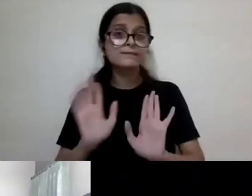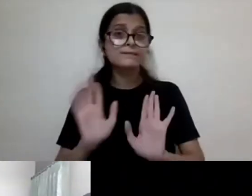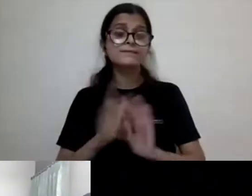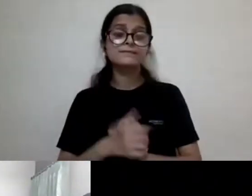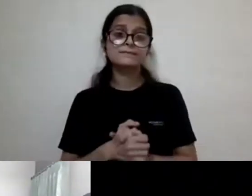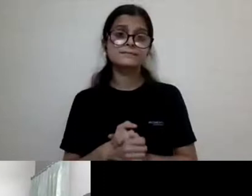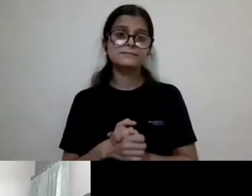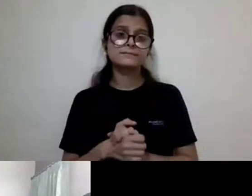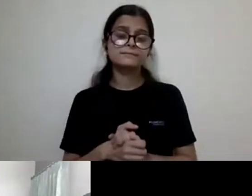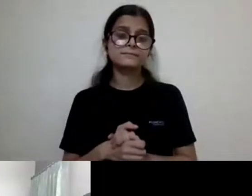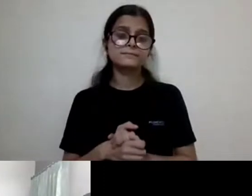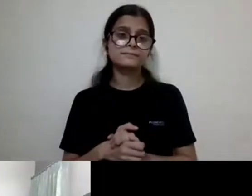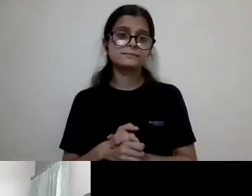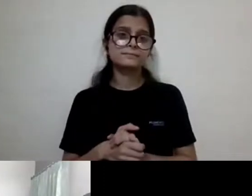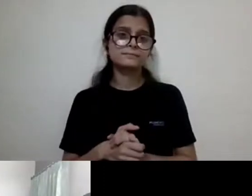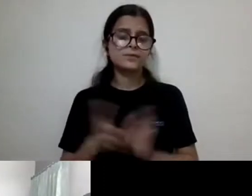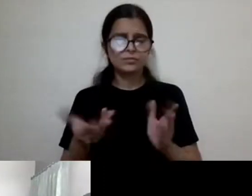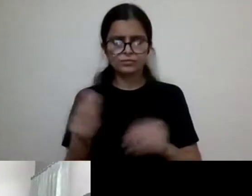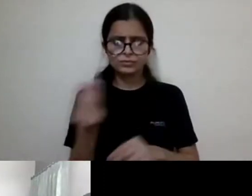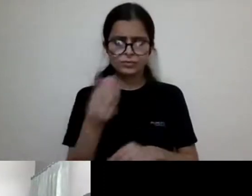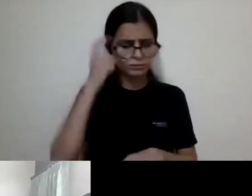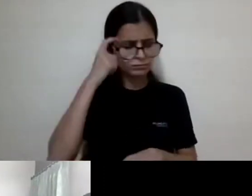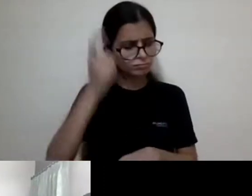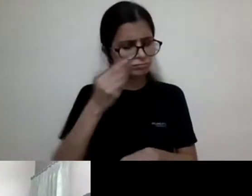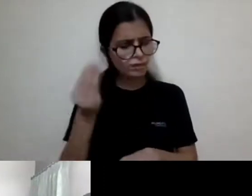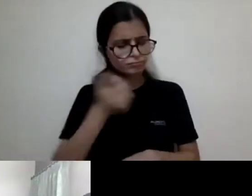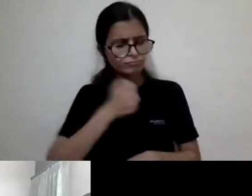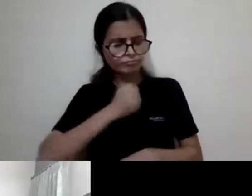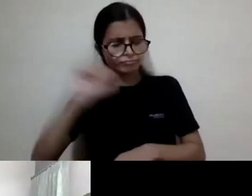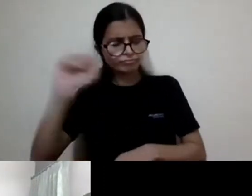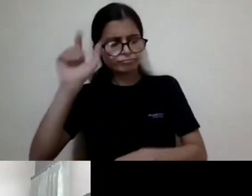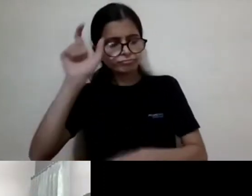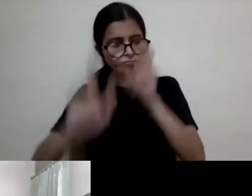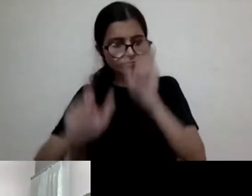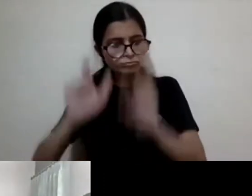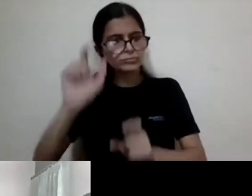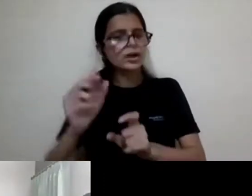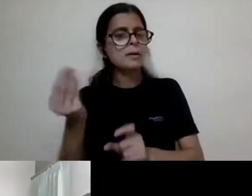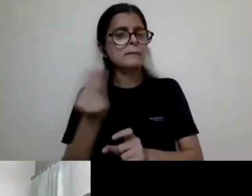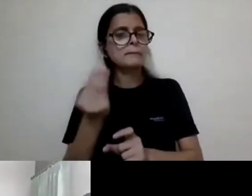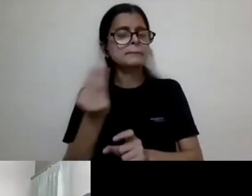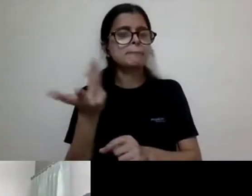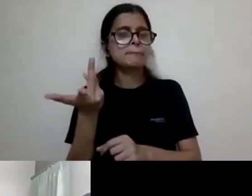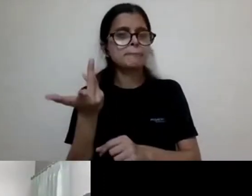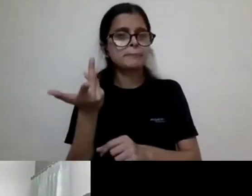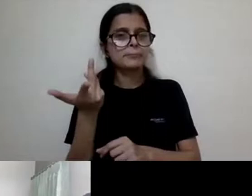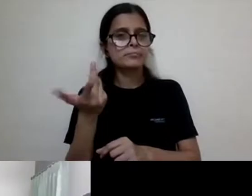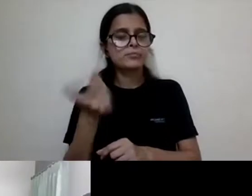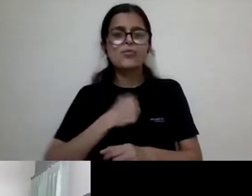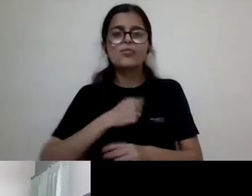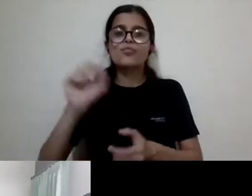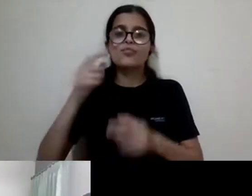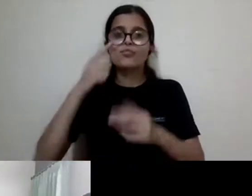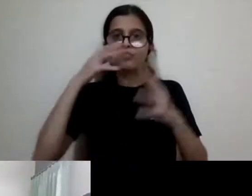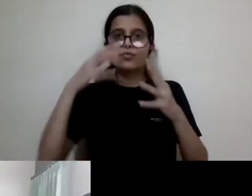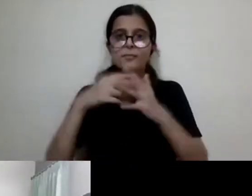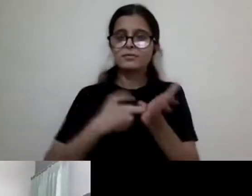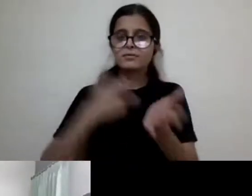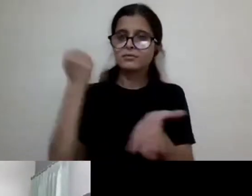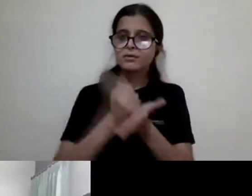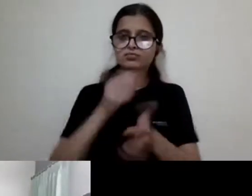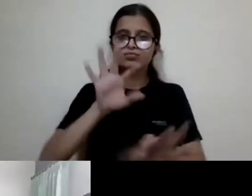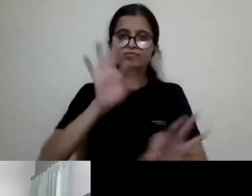uh, I, I think for people, feminists and people on the left, uh, the right of woman's right to choose is paramount.